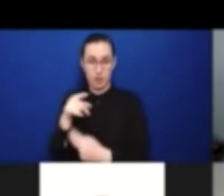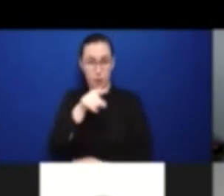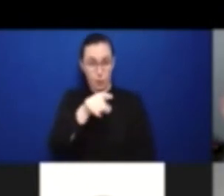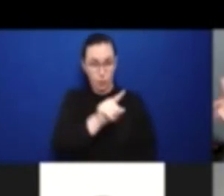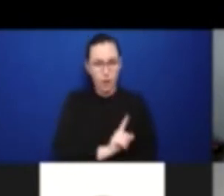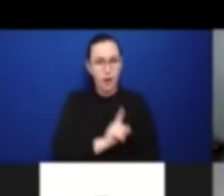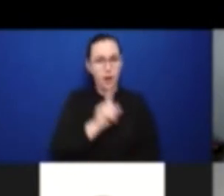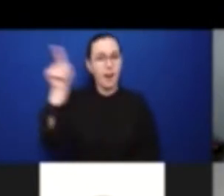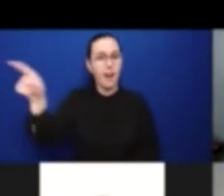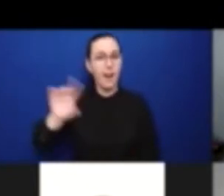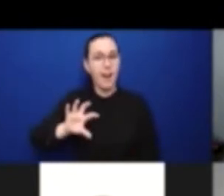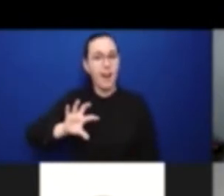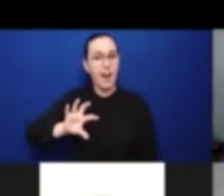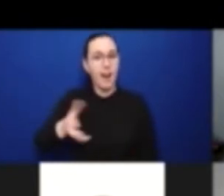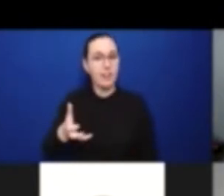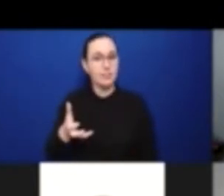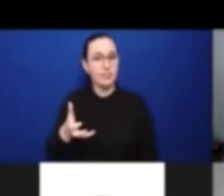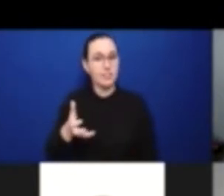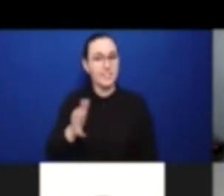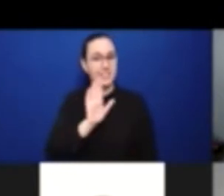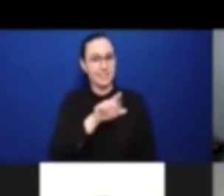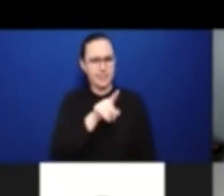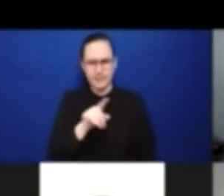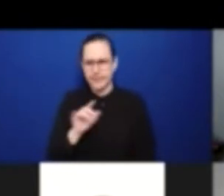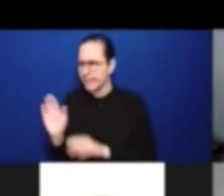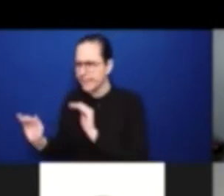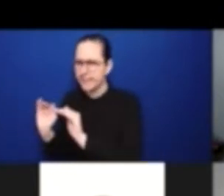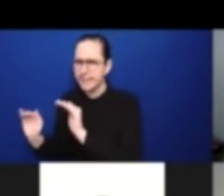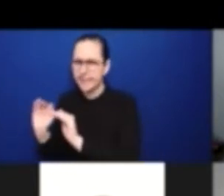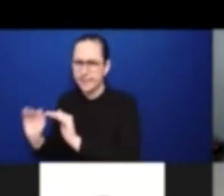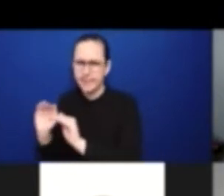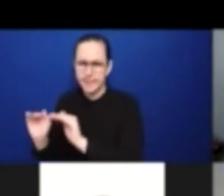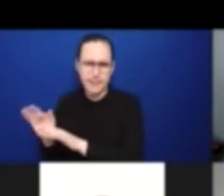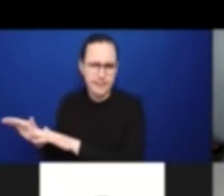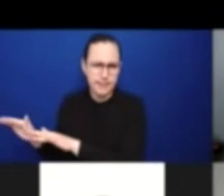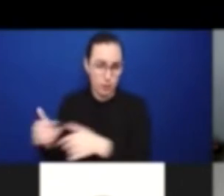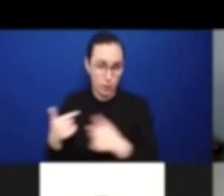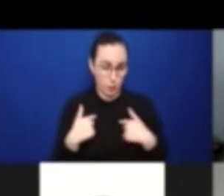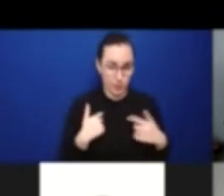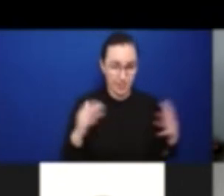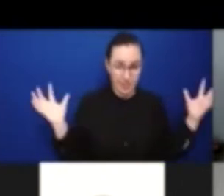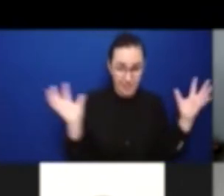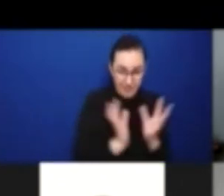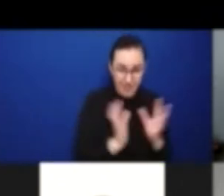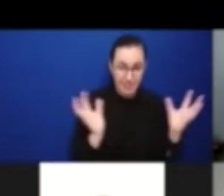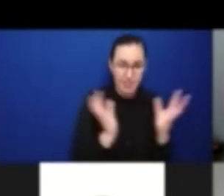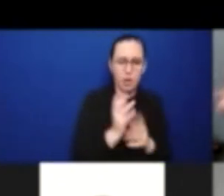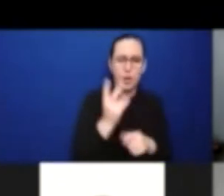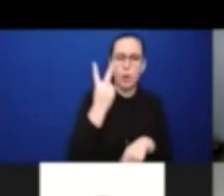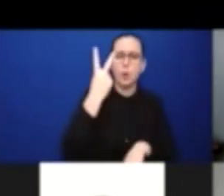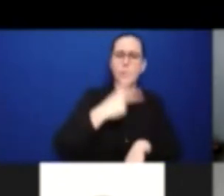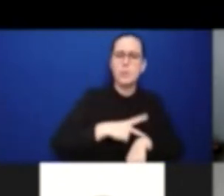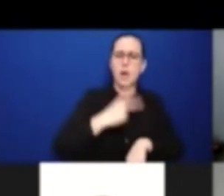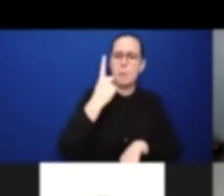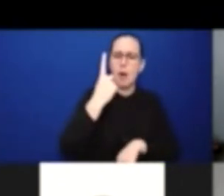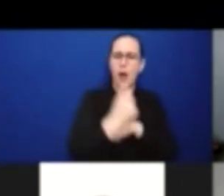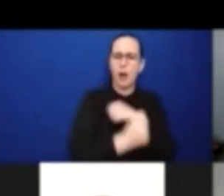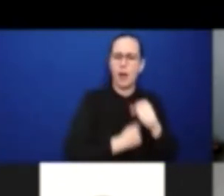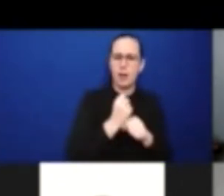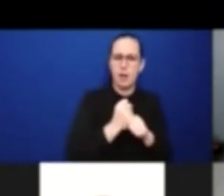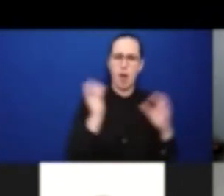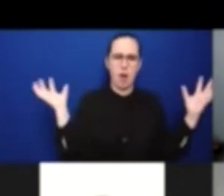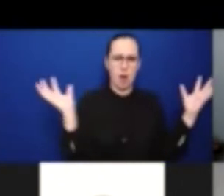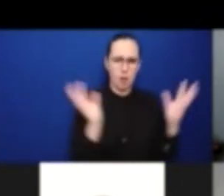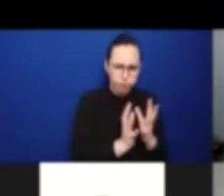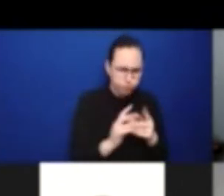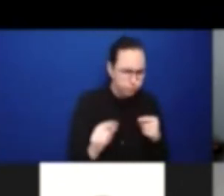year. And, and in between each meeting, there was a massive amount of work done by the disabled people's